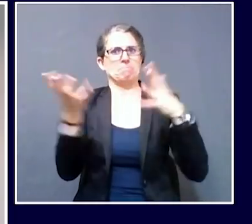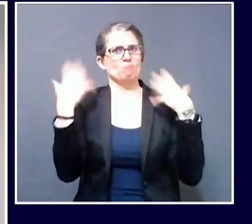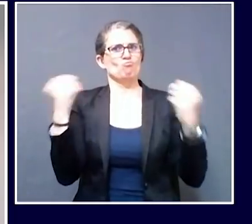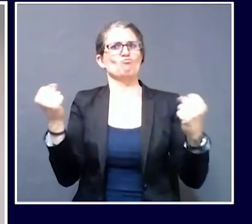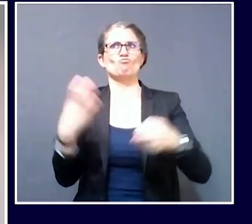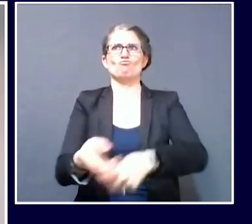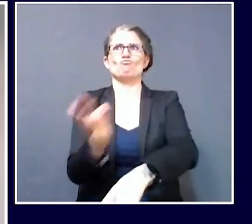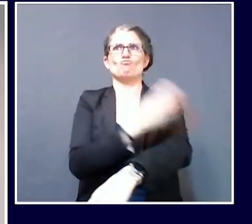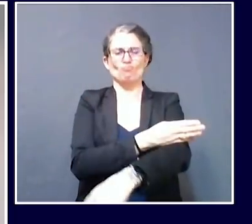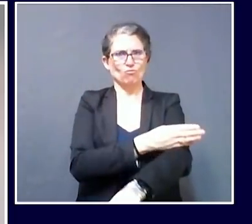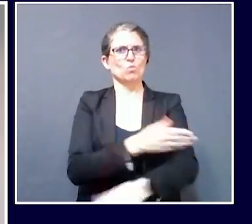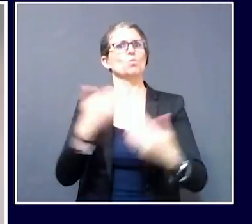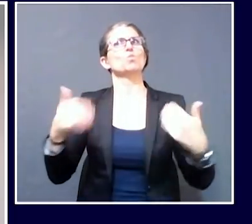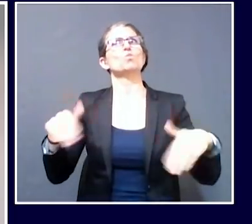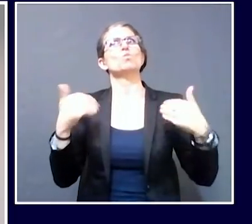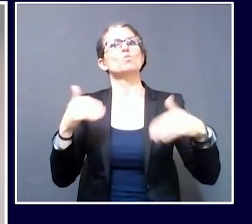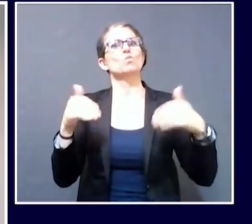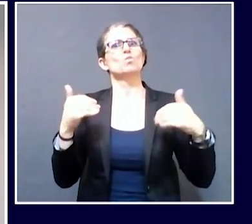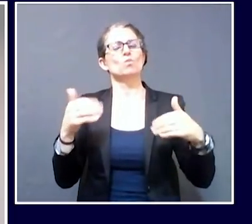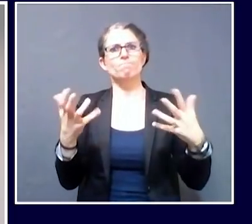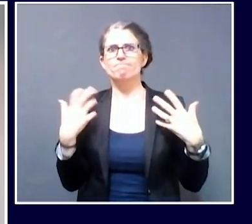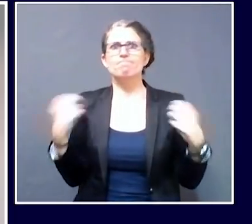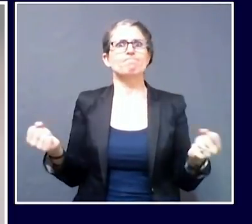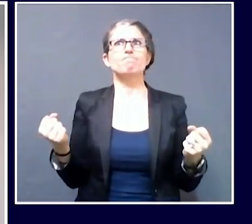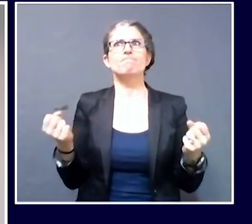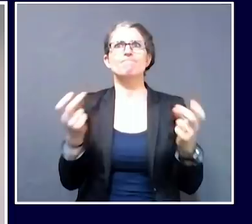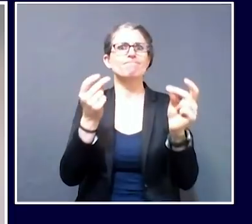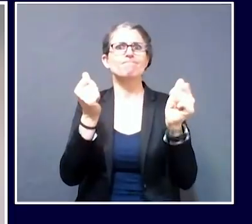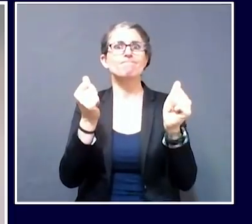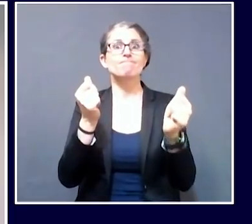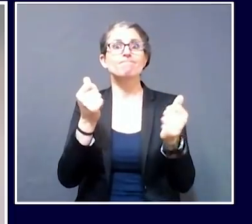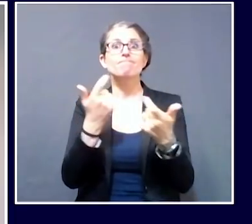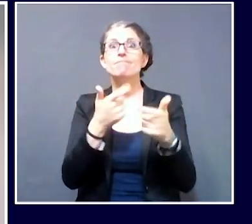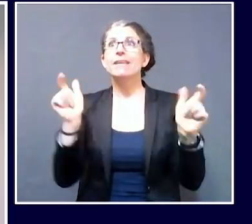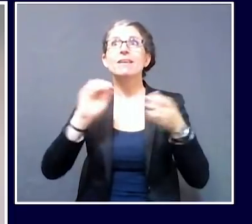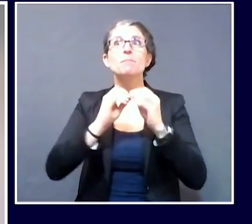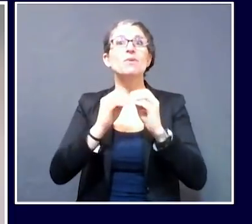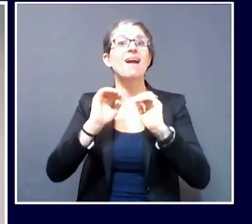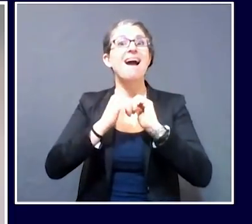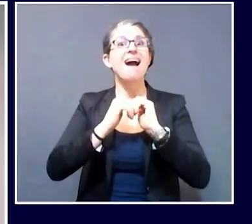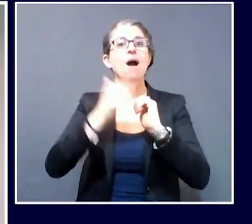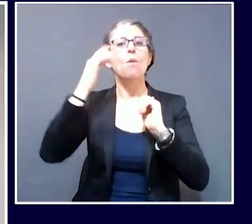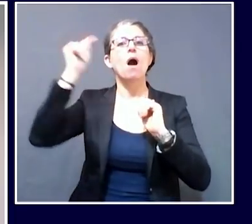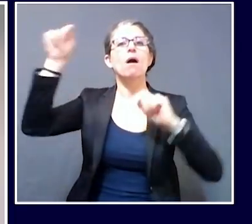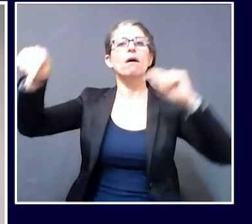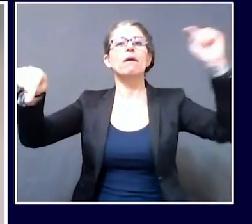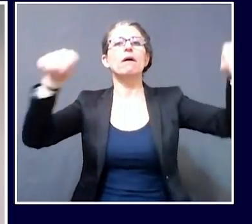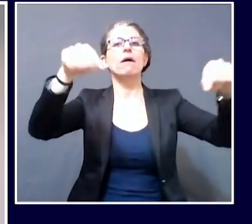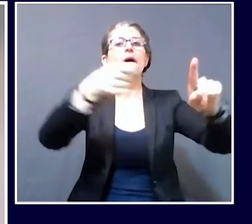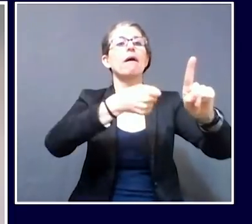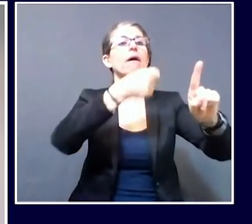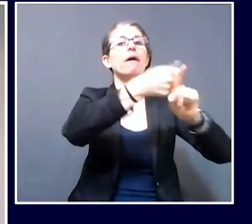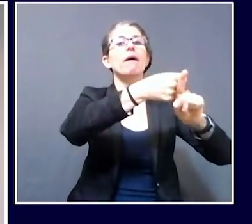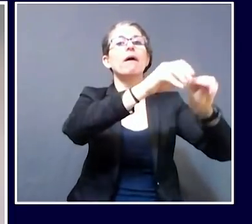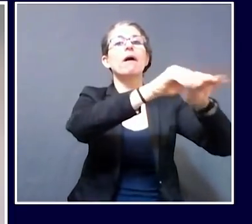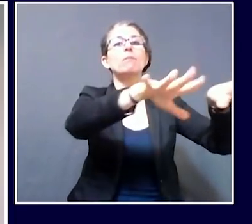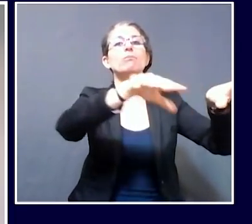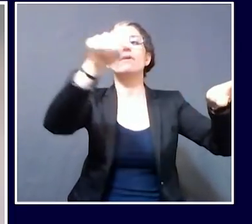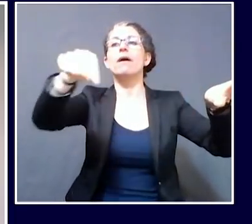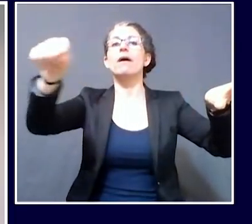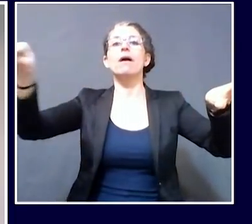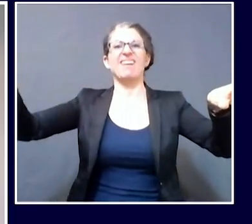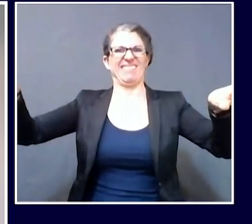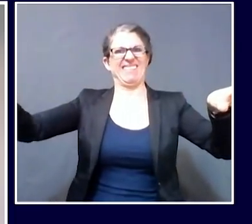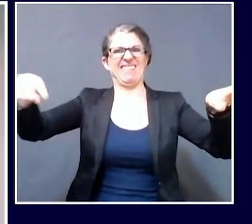because of a number of people that were associated with outbreaks now recovering. But we're seeing that recovery number go up and active